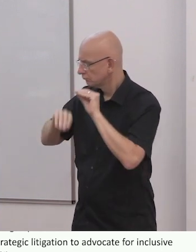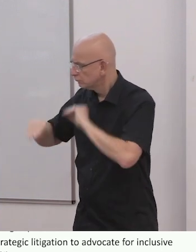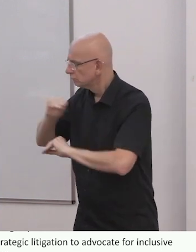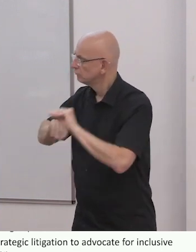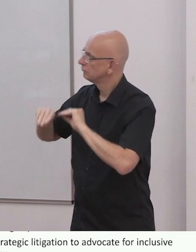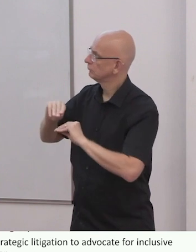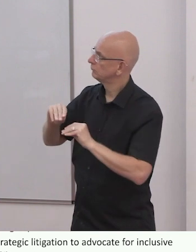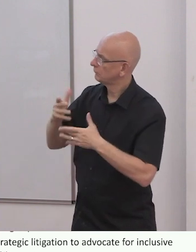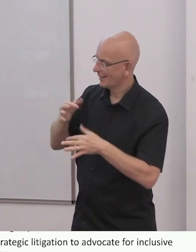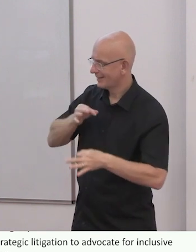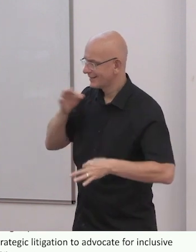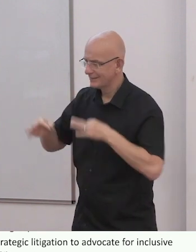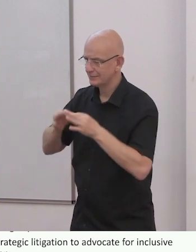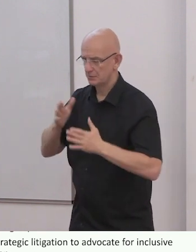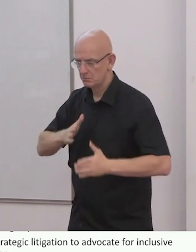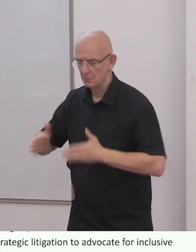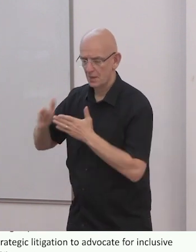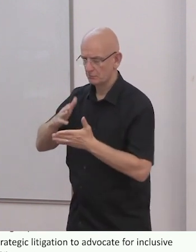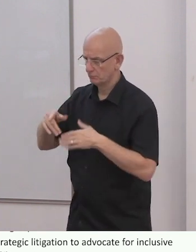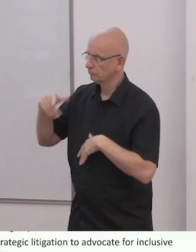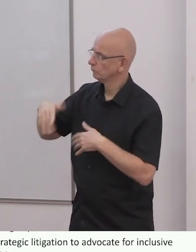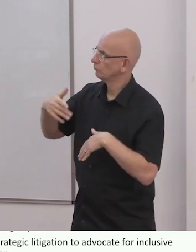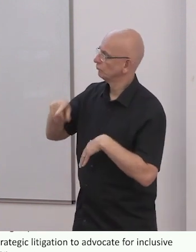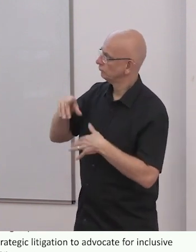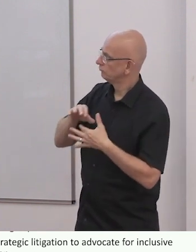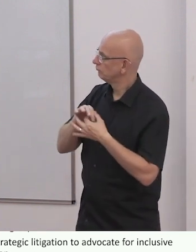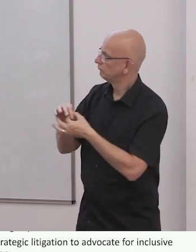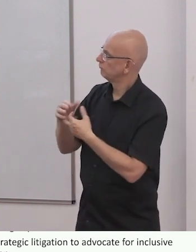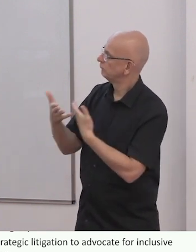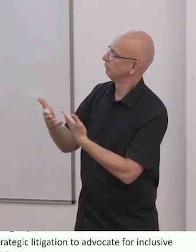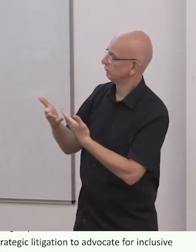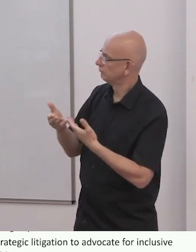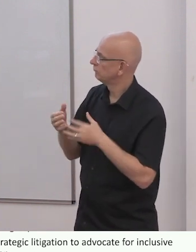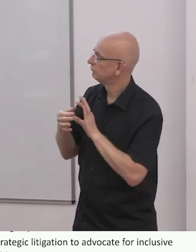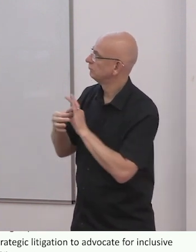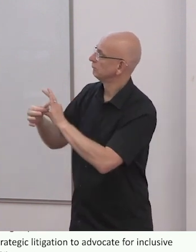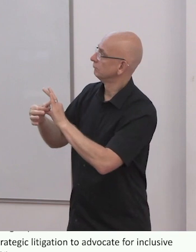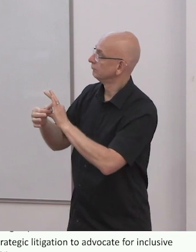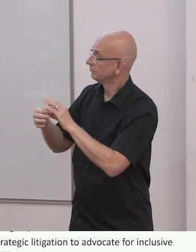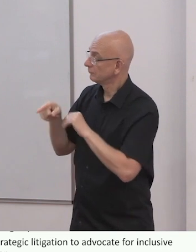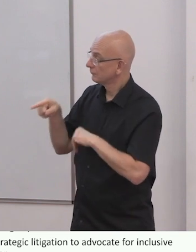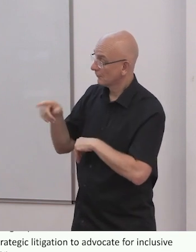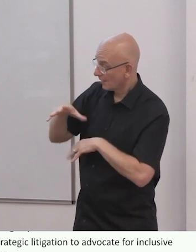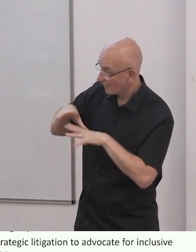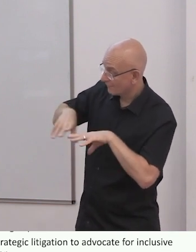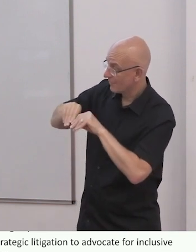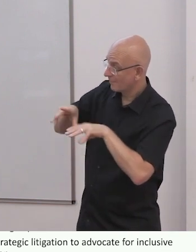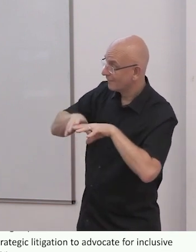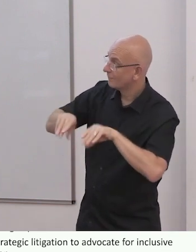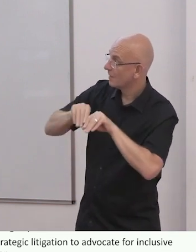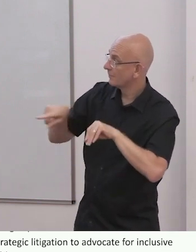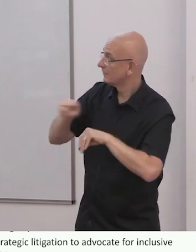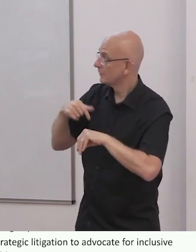Empowering families to leverage community resources for inclusive education, which is a World